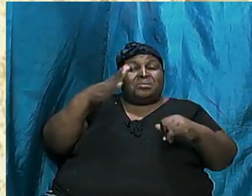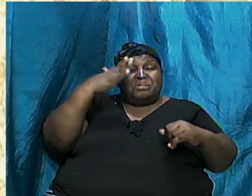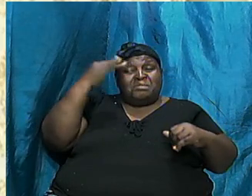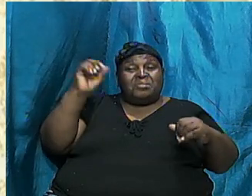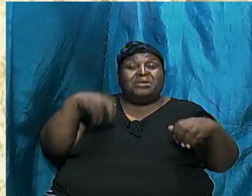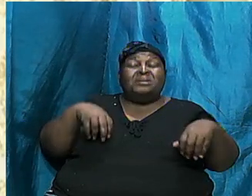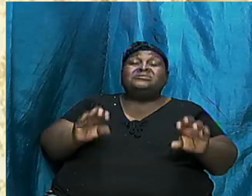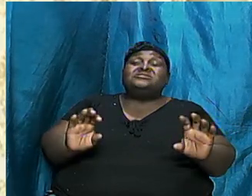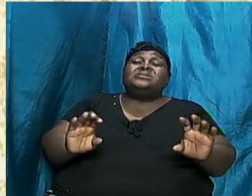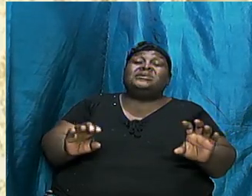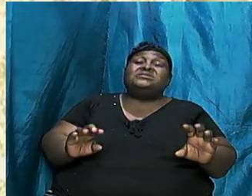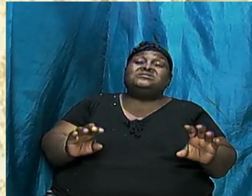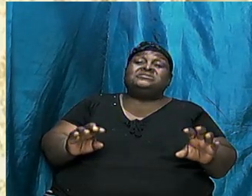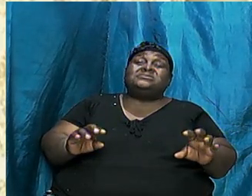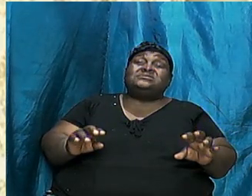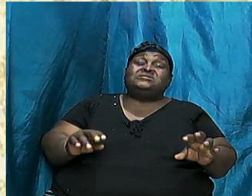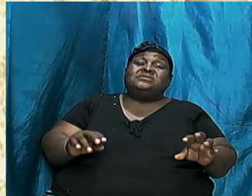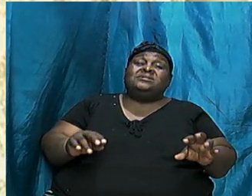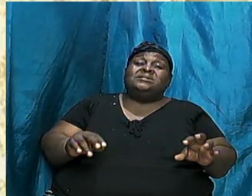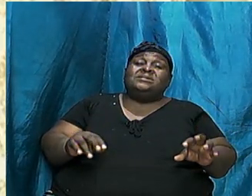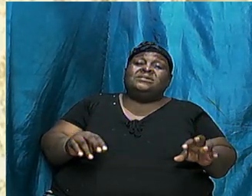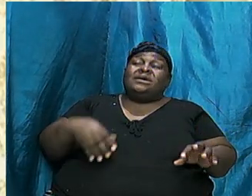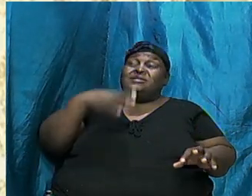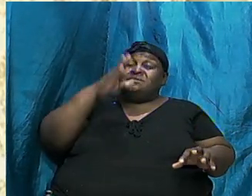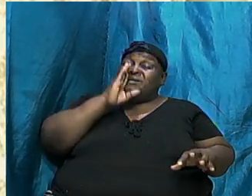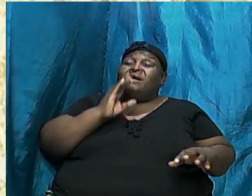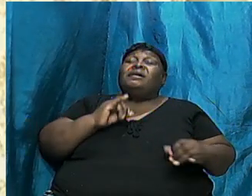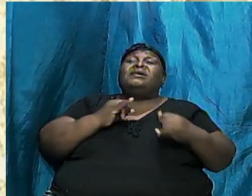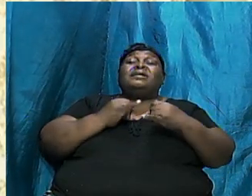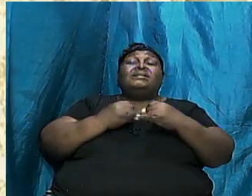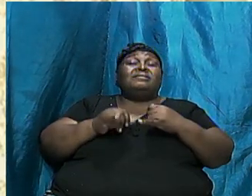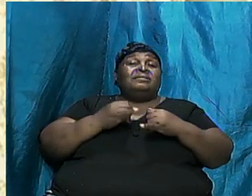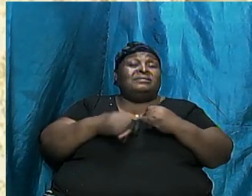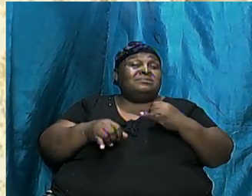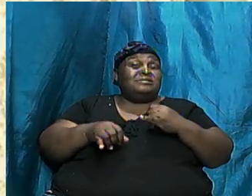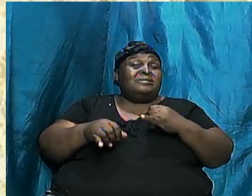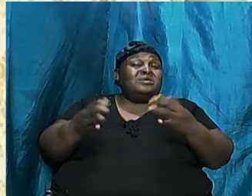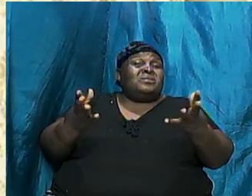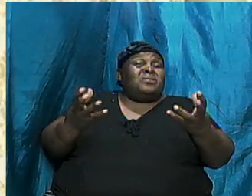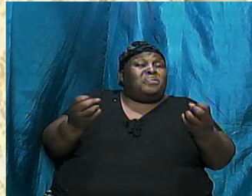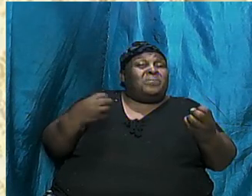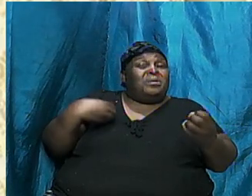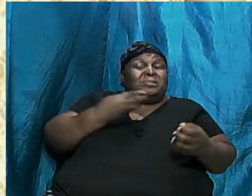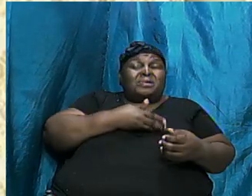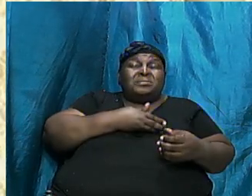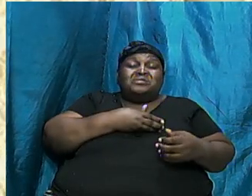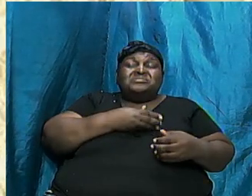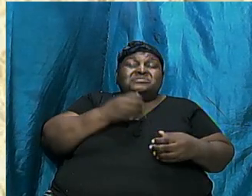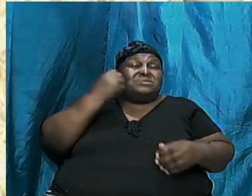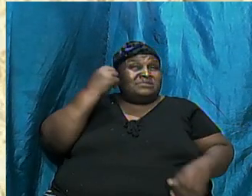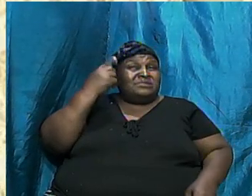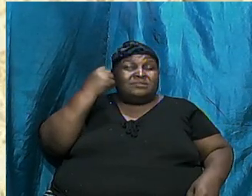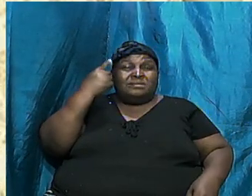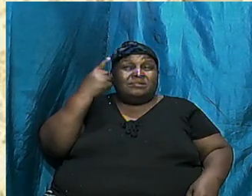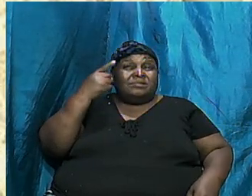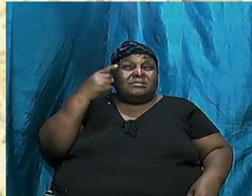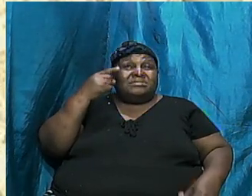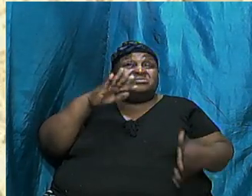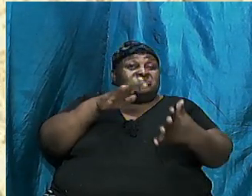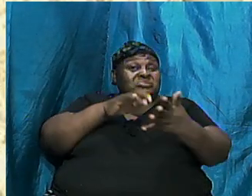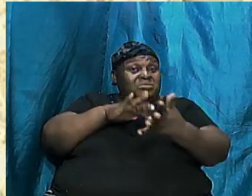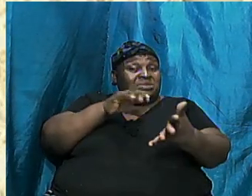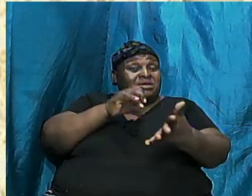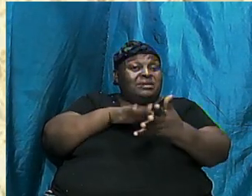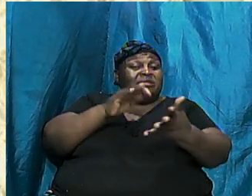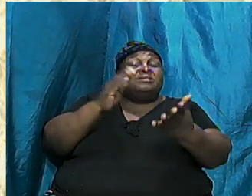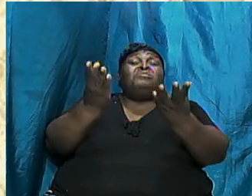God laughs and laughs and I want us to understand that our going through this book is going